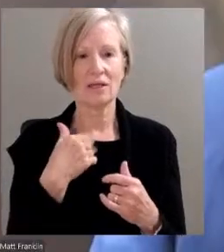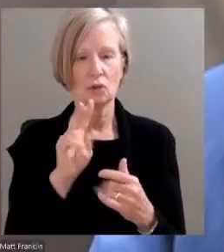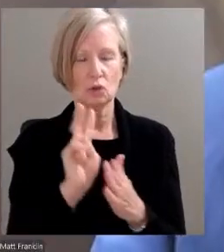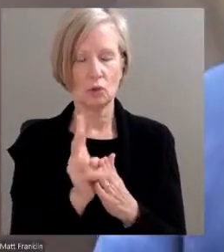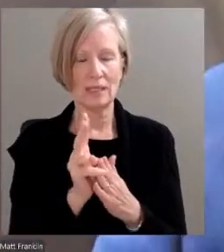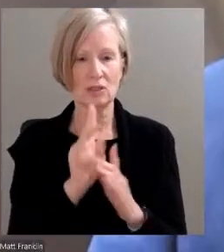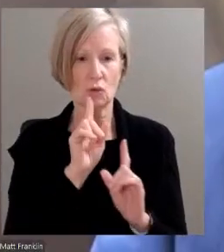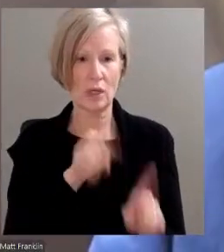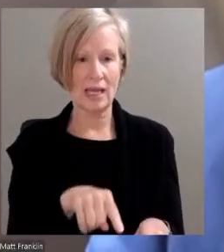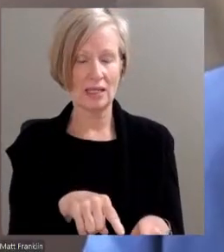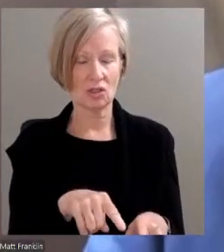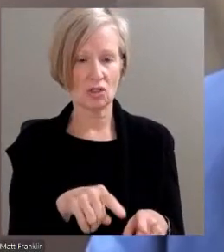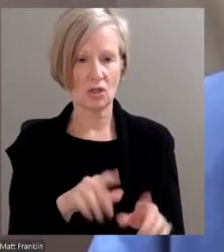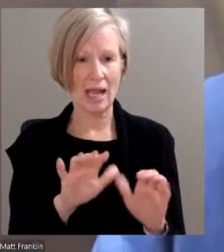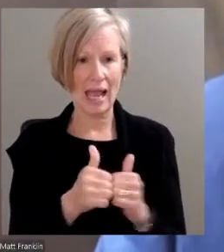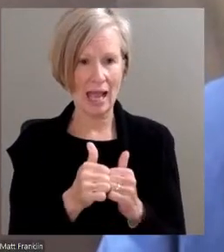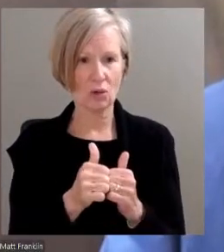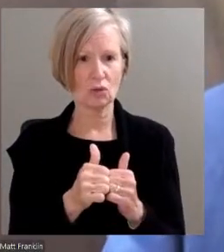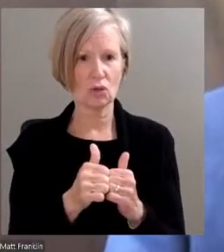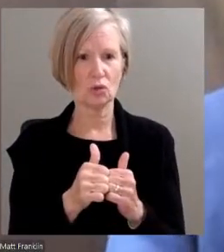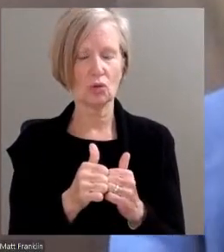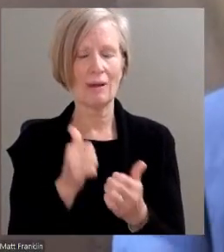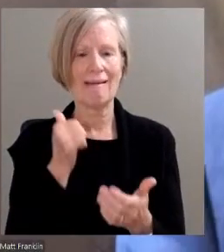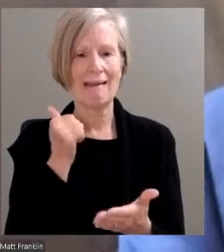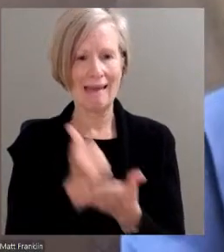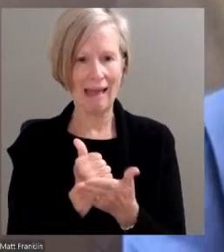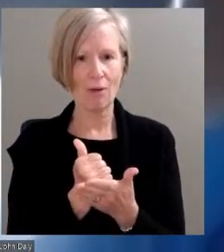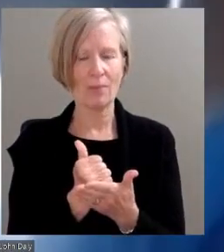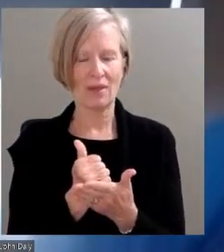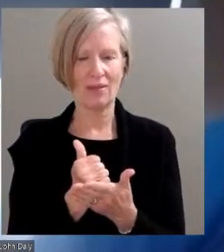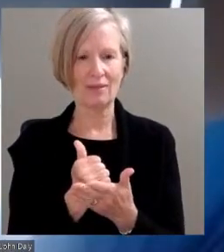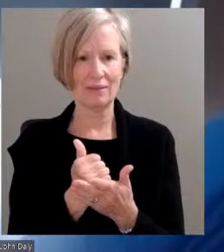curb declining enrollment at Mott Community College due to the pandemic.